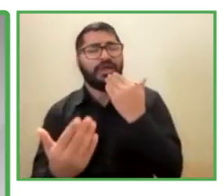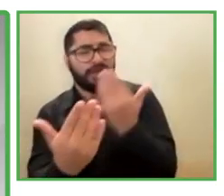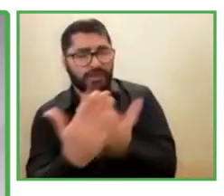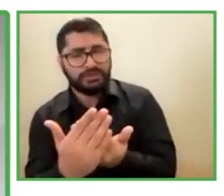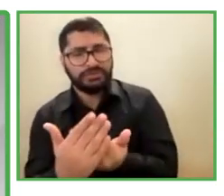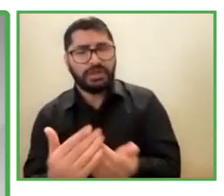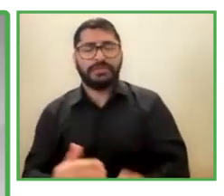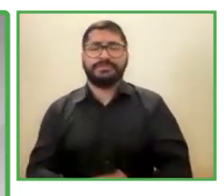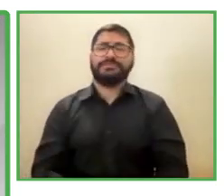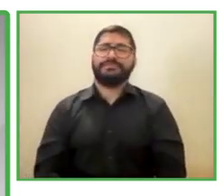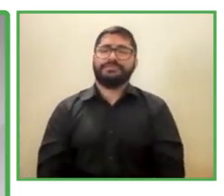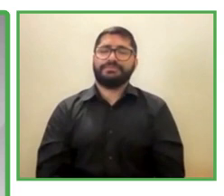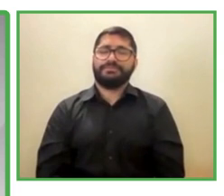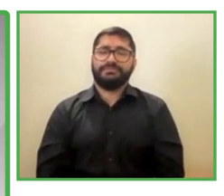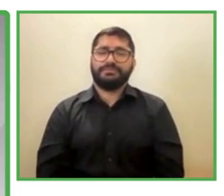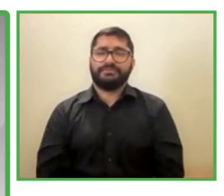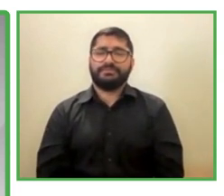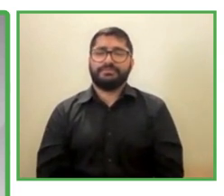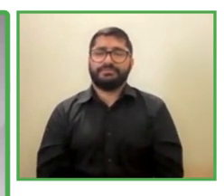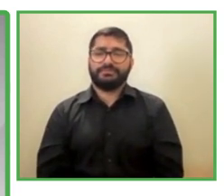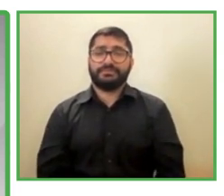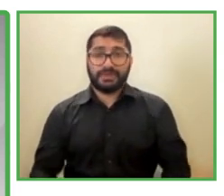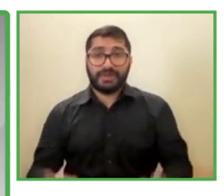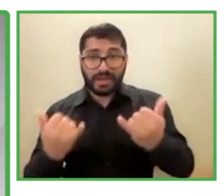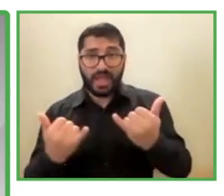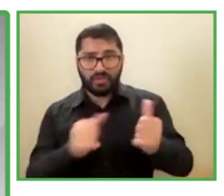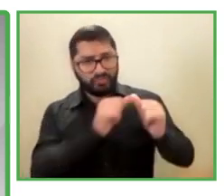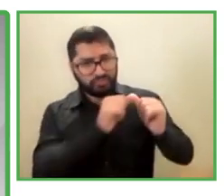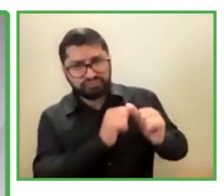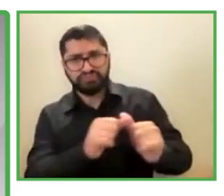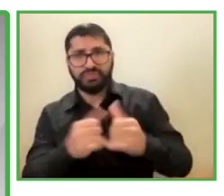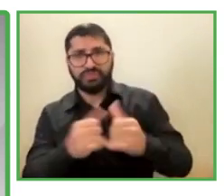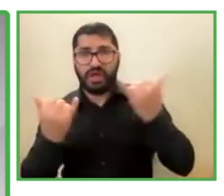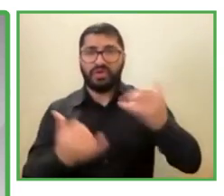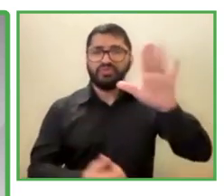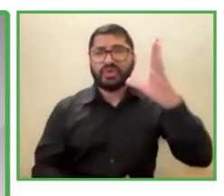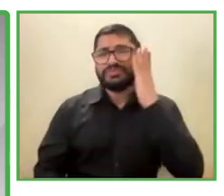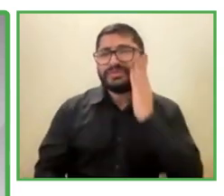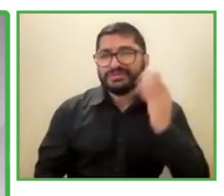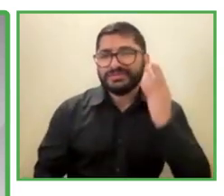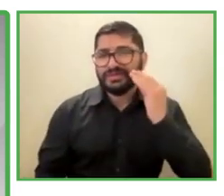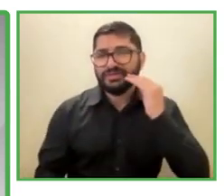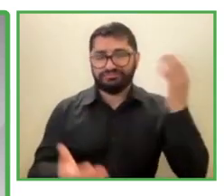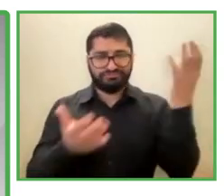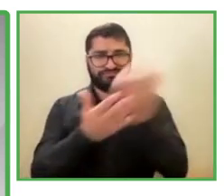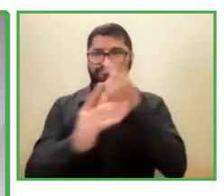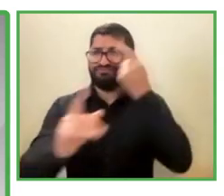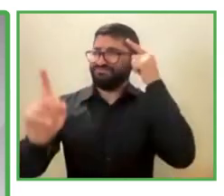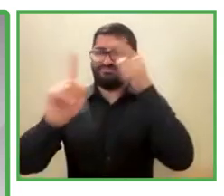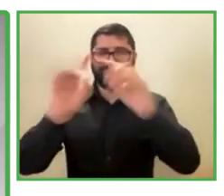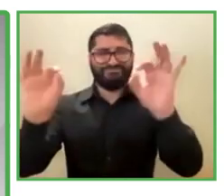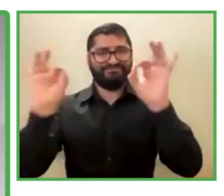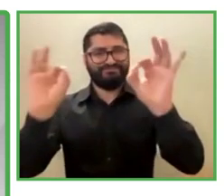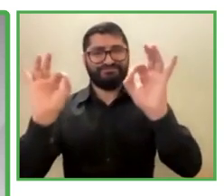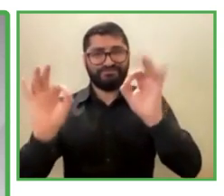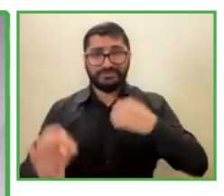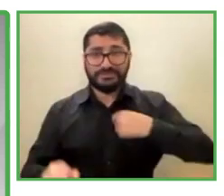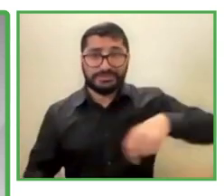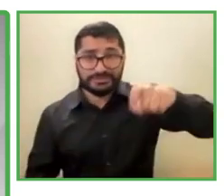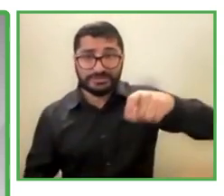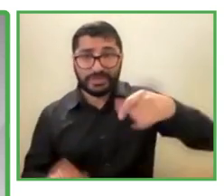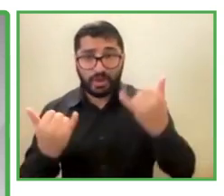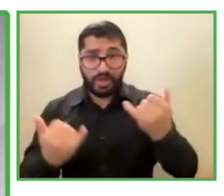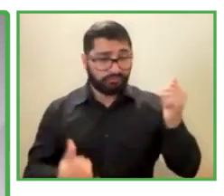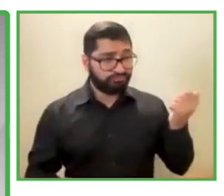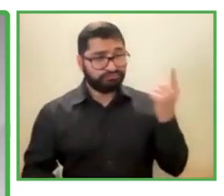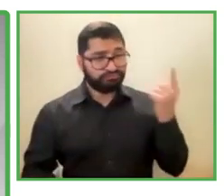Now, to continue with this success experience, I want to leave you with